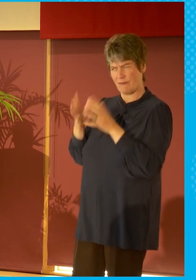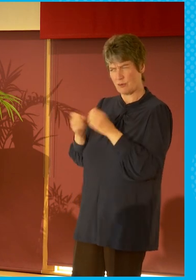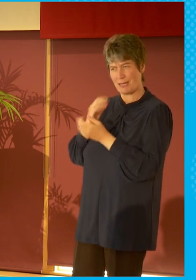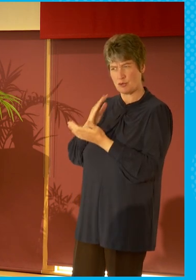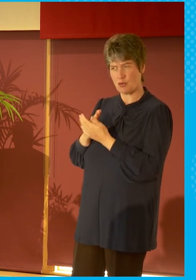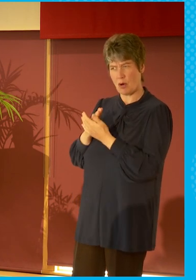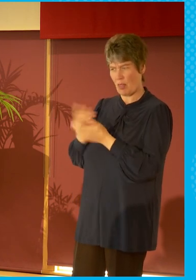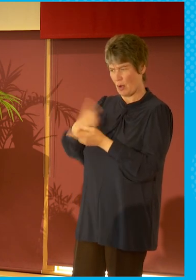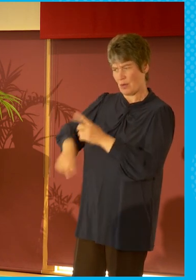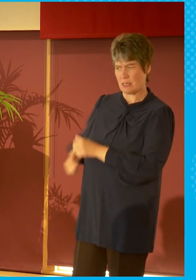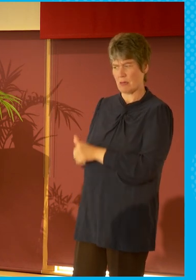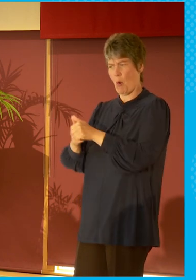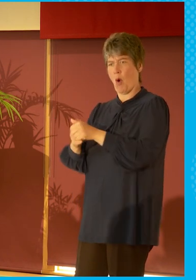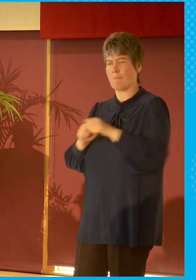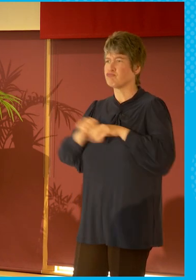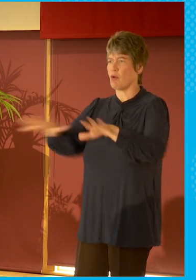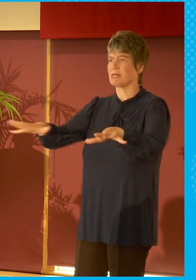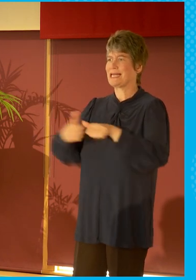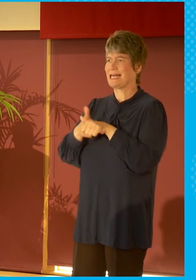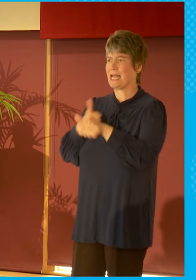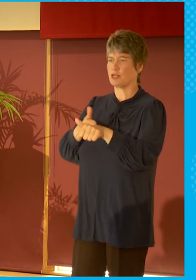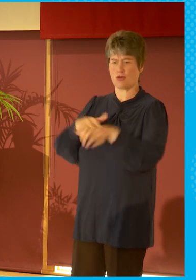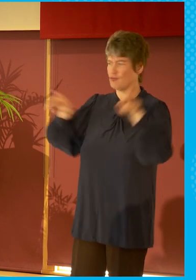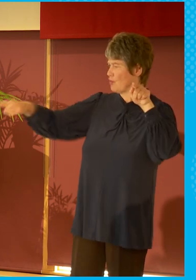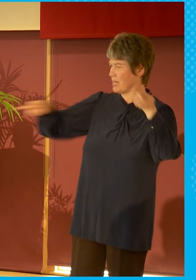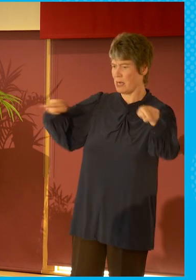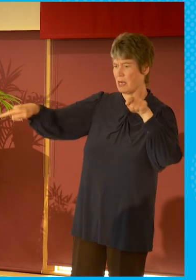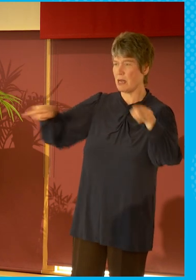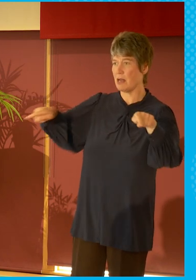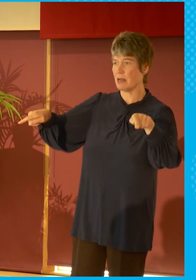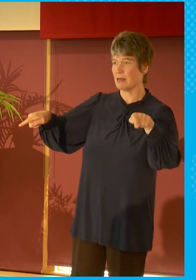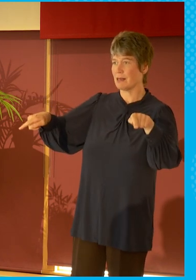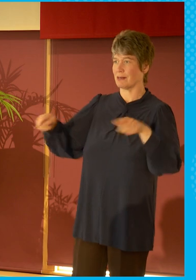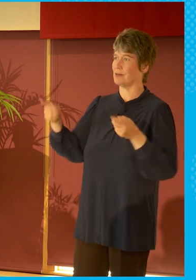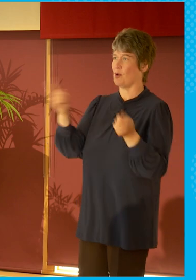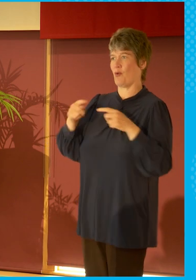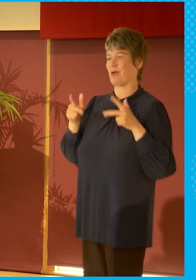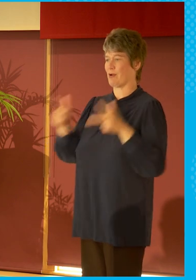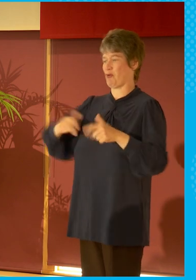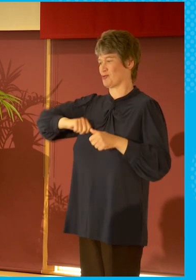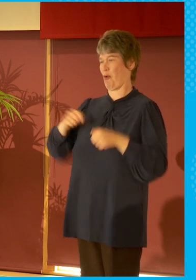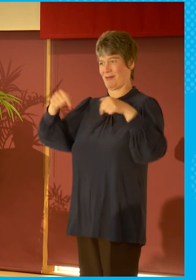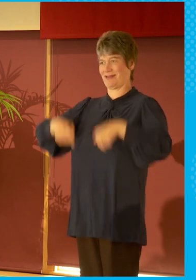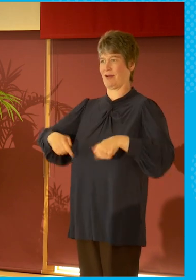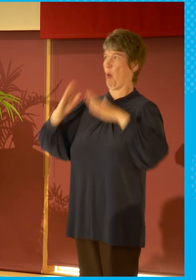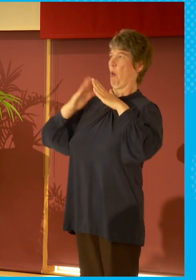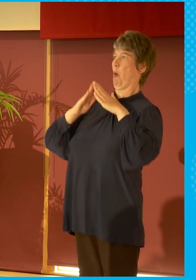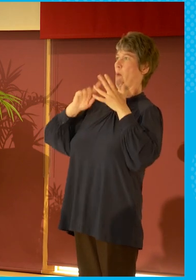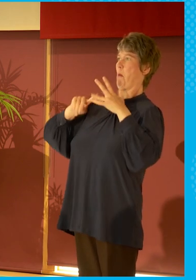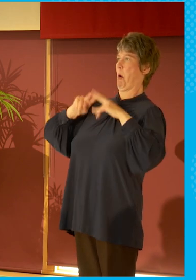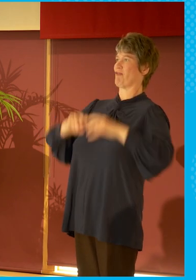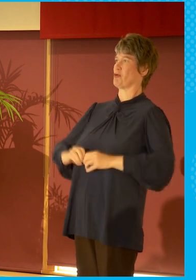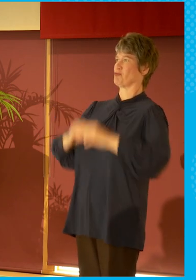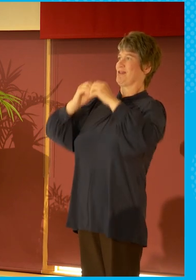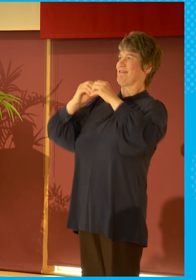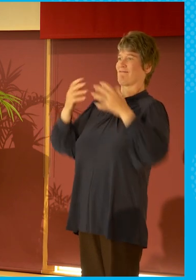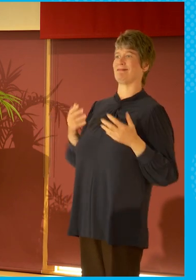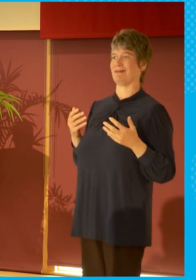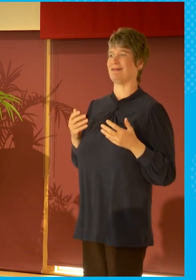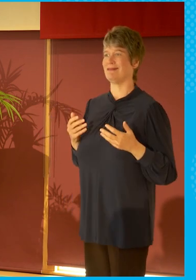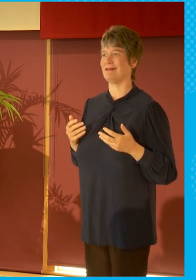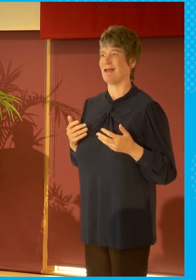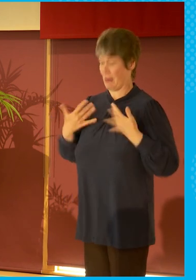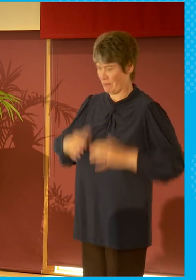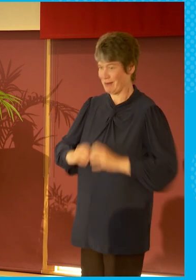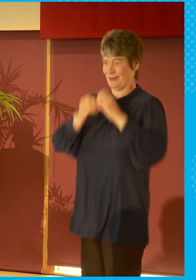required in Scotland for us to be a home of creativity, which we've always been. But video production has been booming in Scotland in recent years. But a